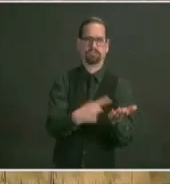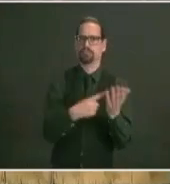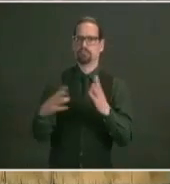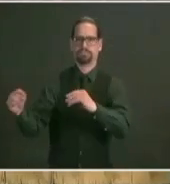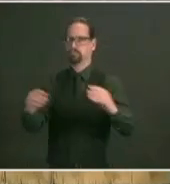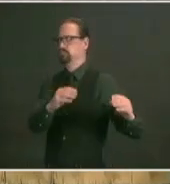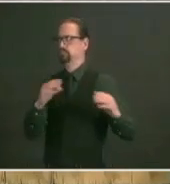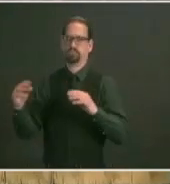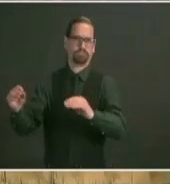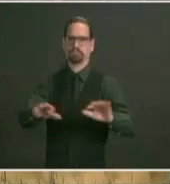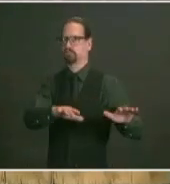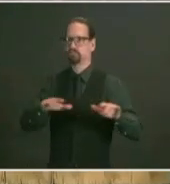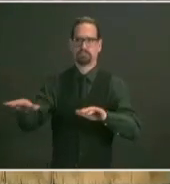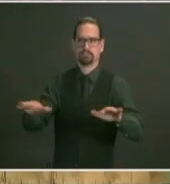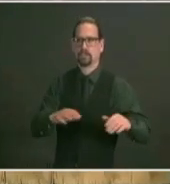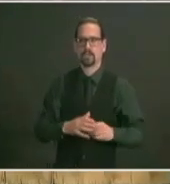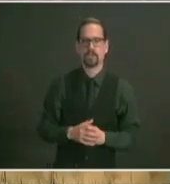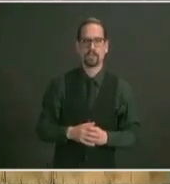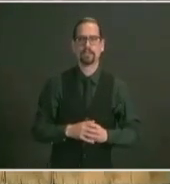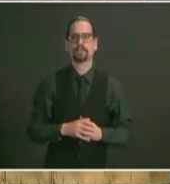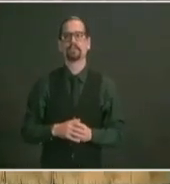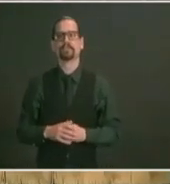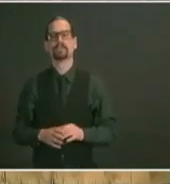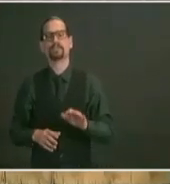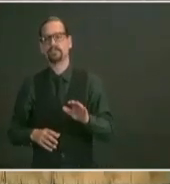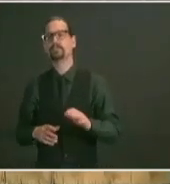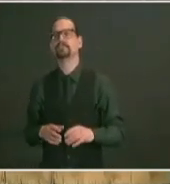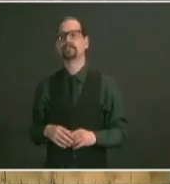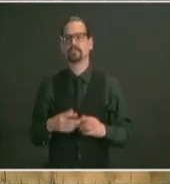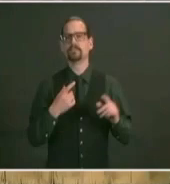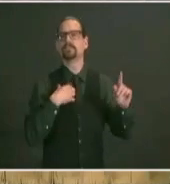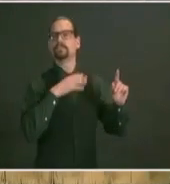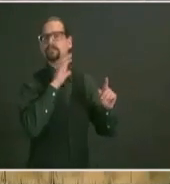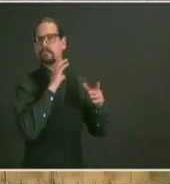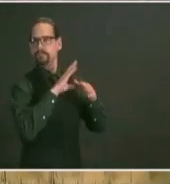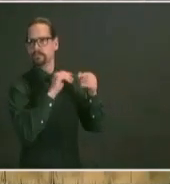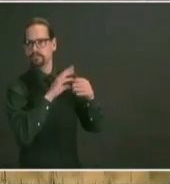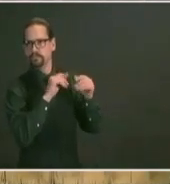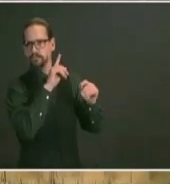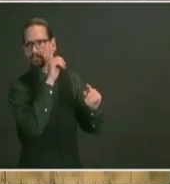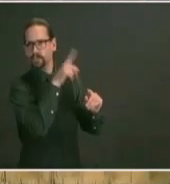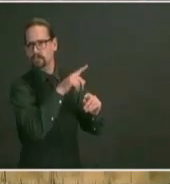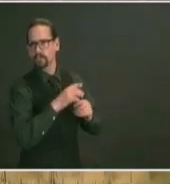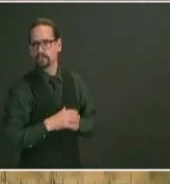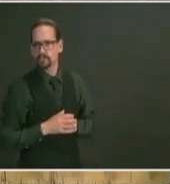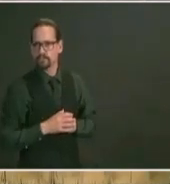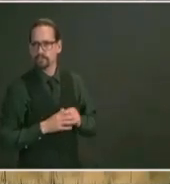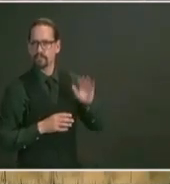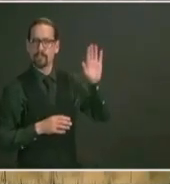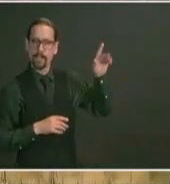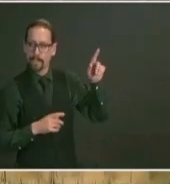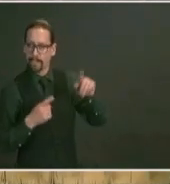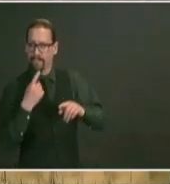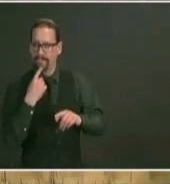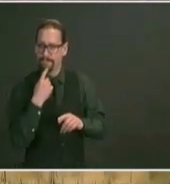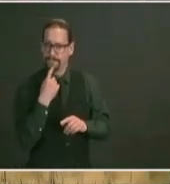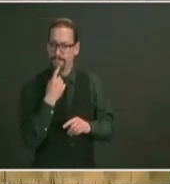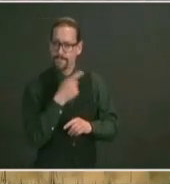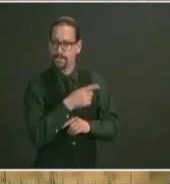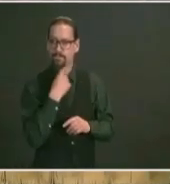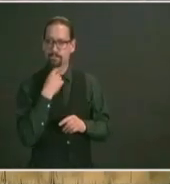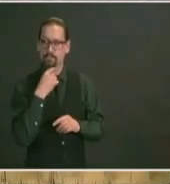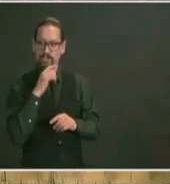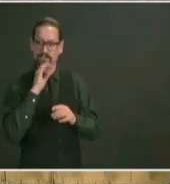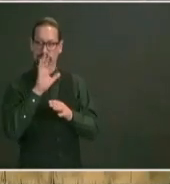if you what you were saying for the record is that when we receive and obtain a 70 vaccination rate then